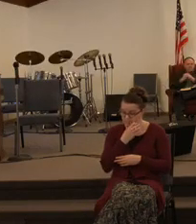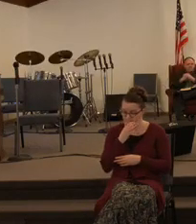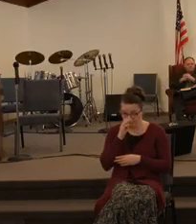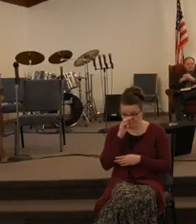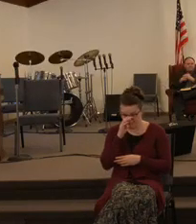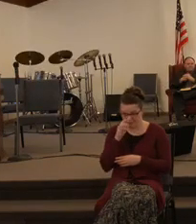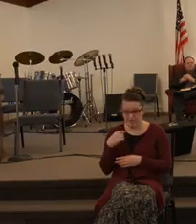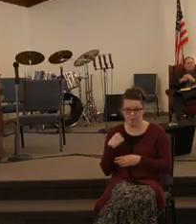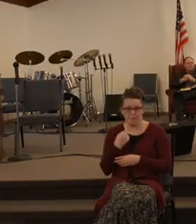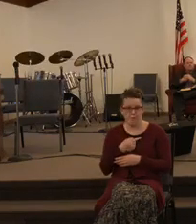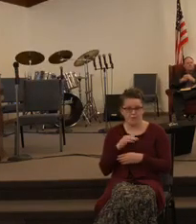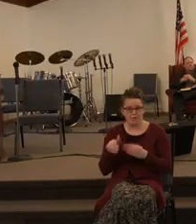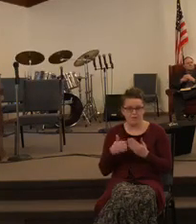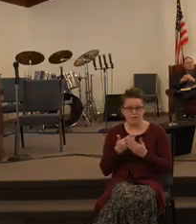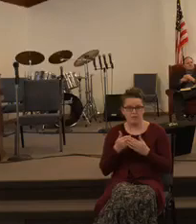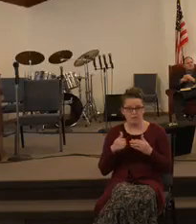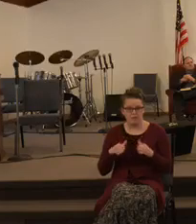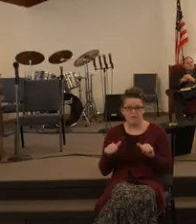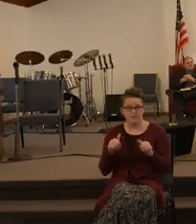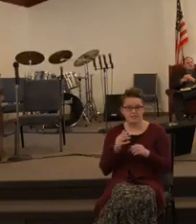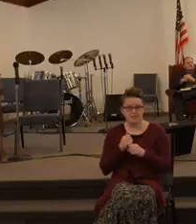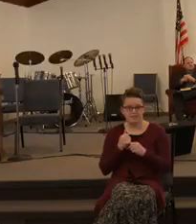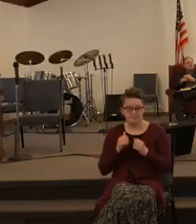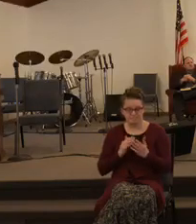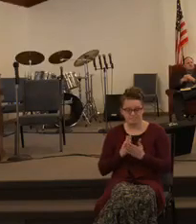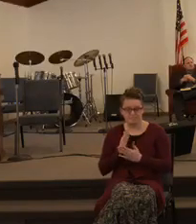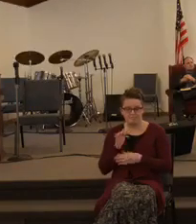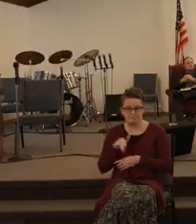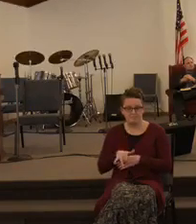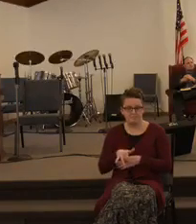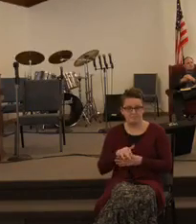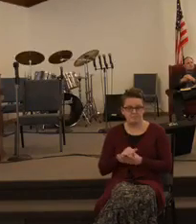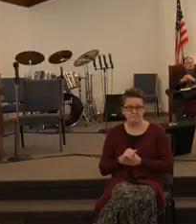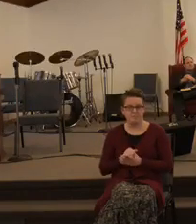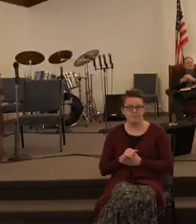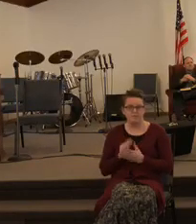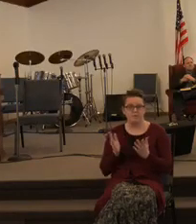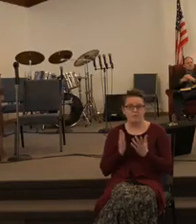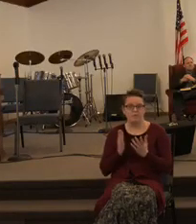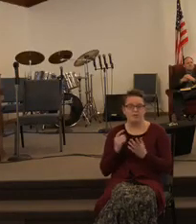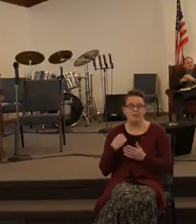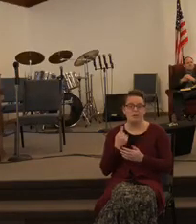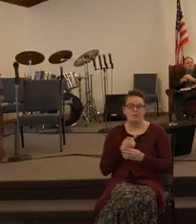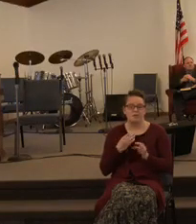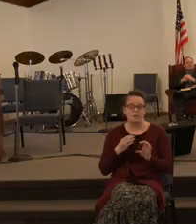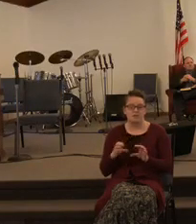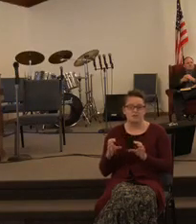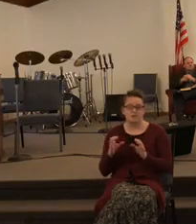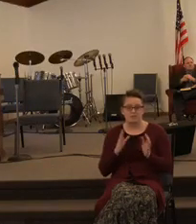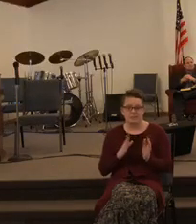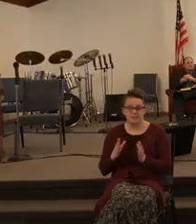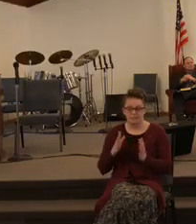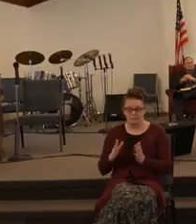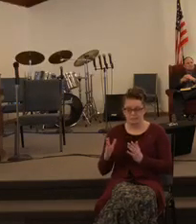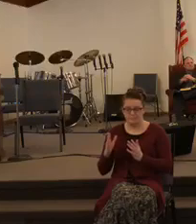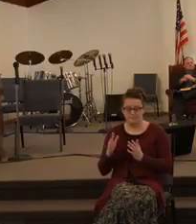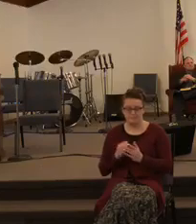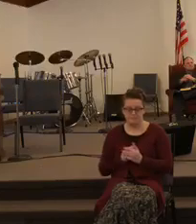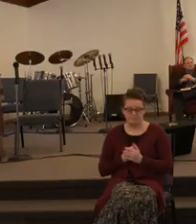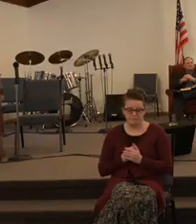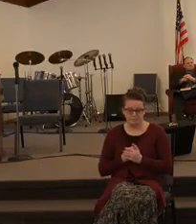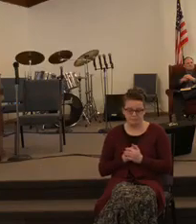feel their way through this. But what we are doing is making preparation. Amen.